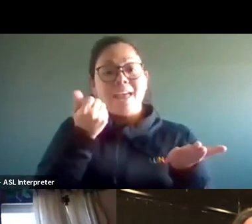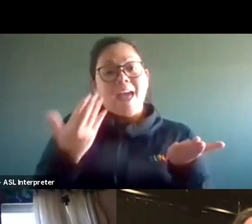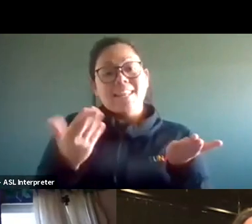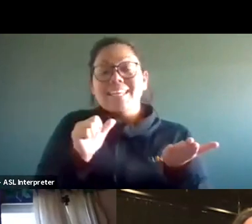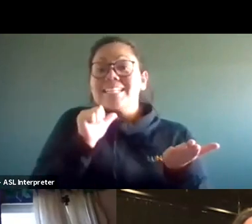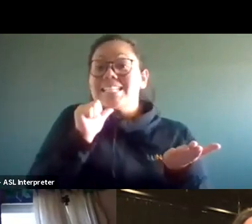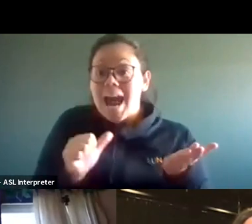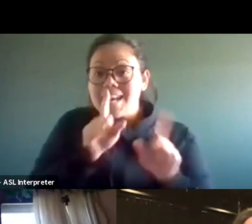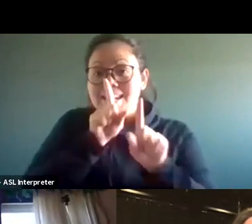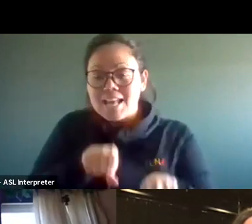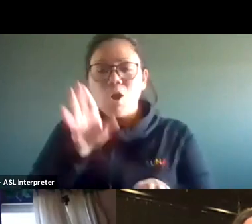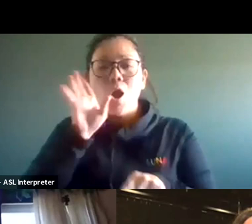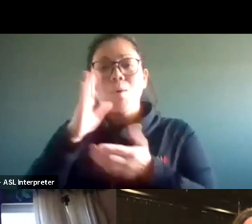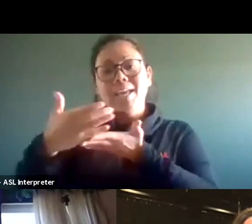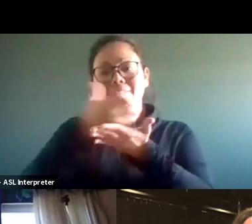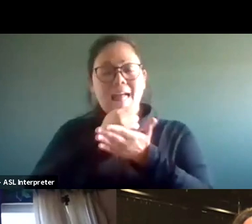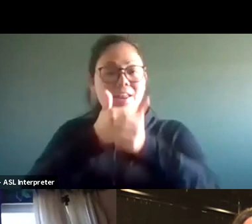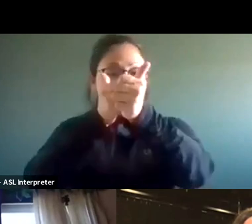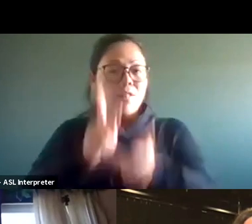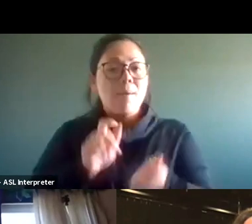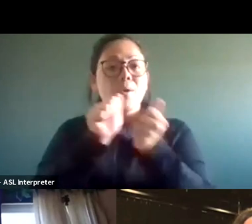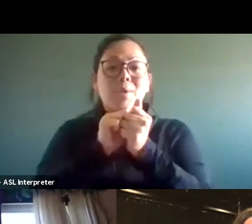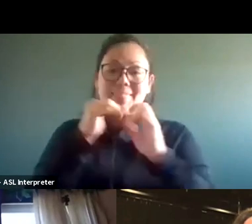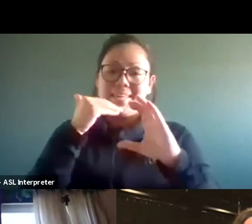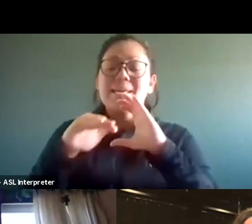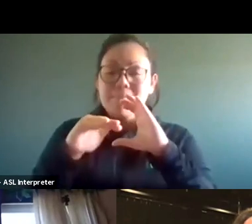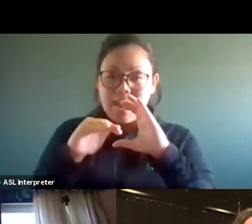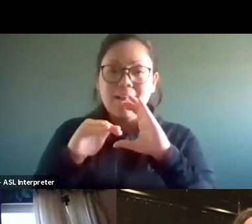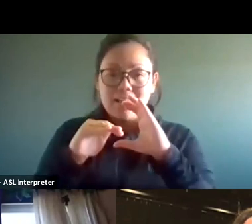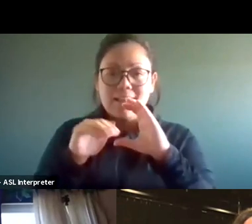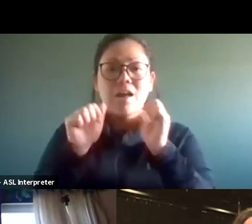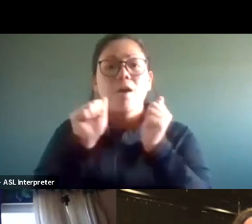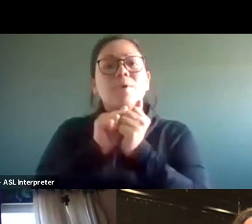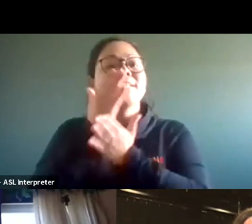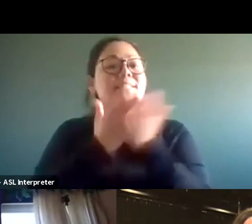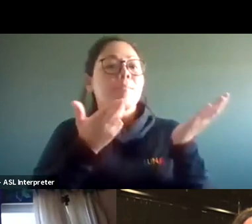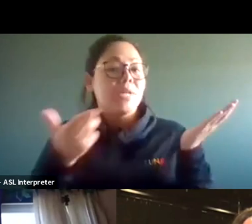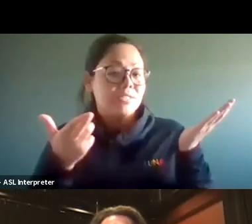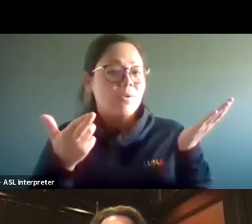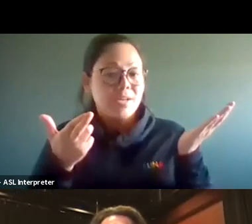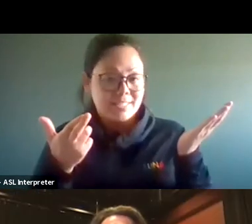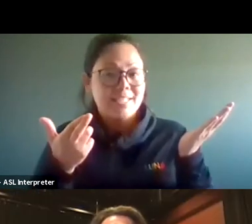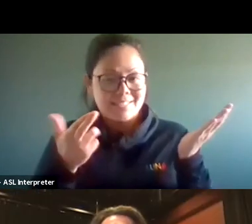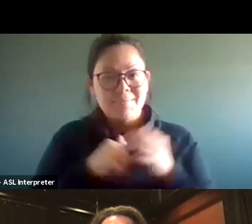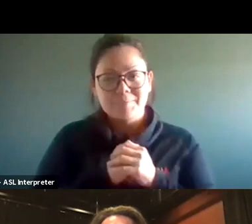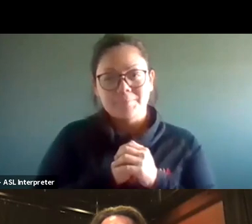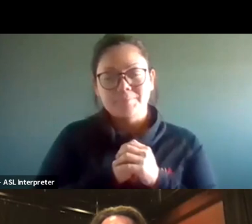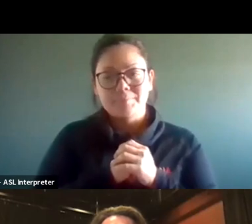answered, we'll collect those up and we'll follow up with an email with some resources after this webinar.